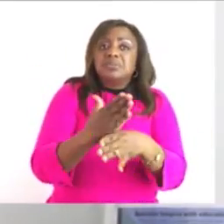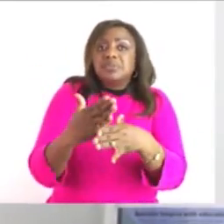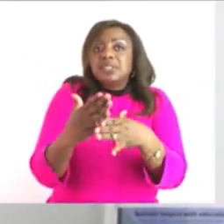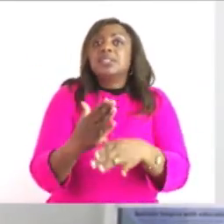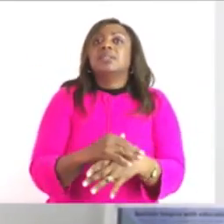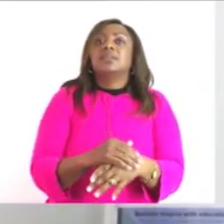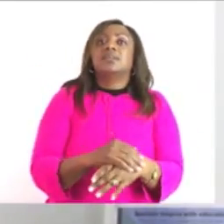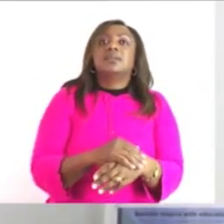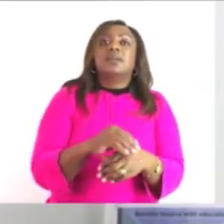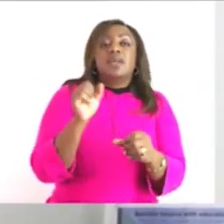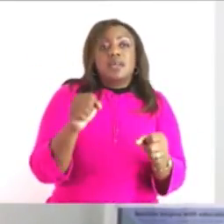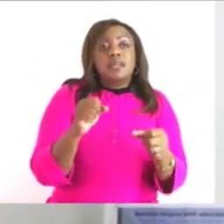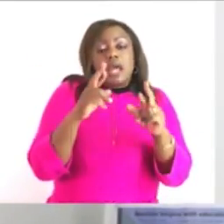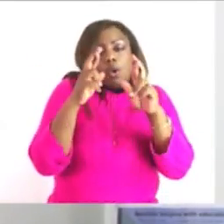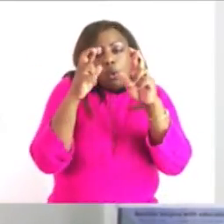and